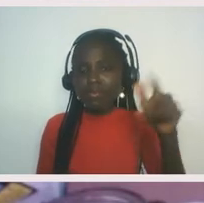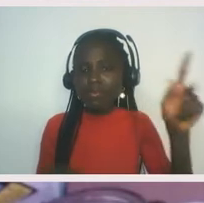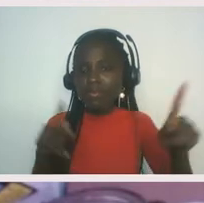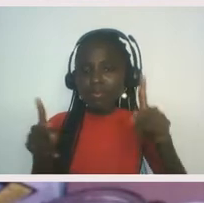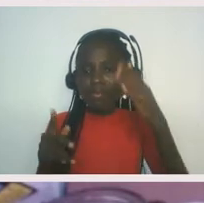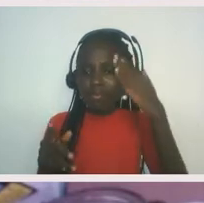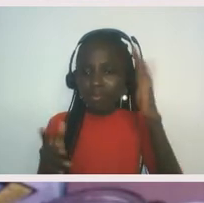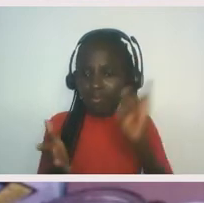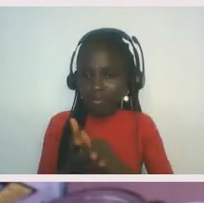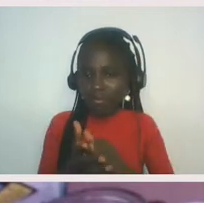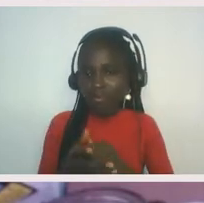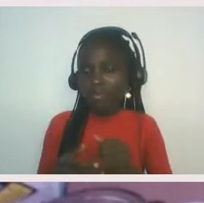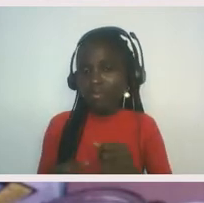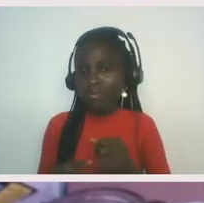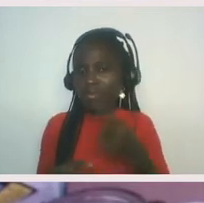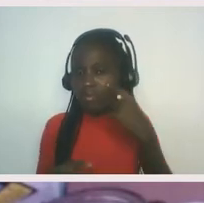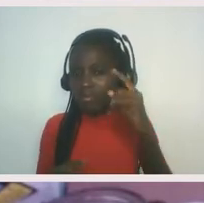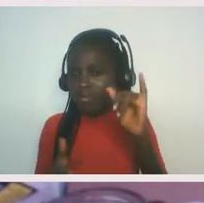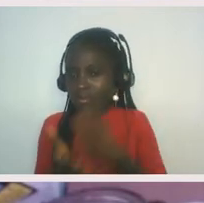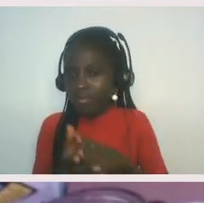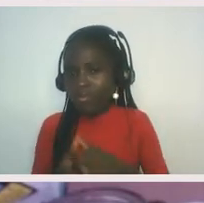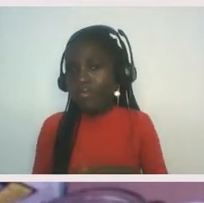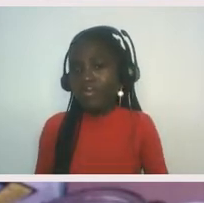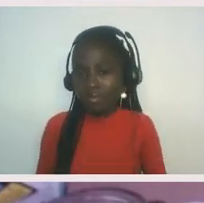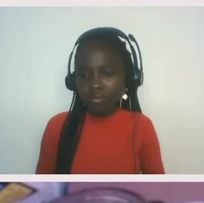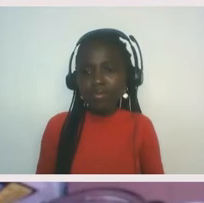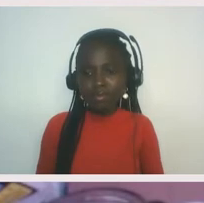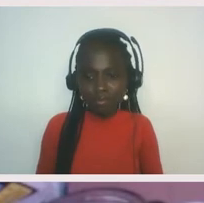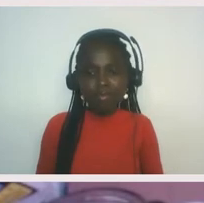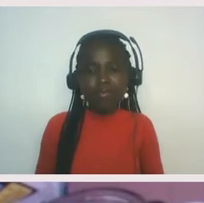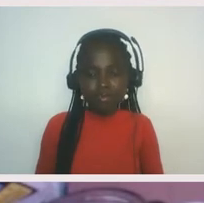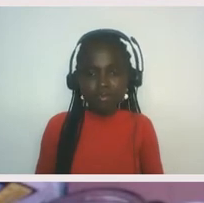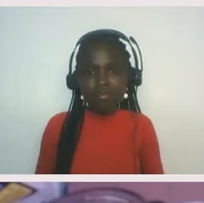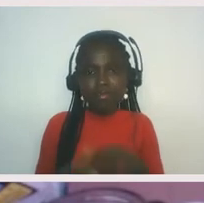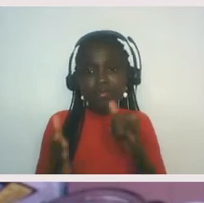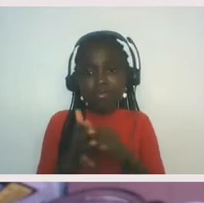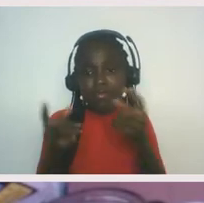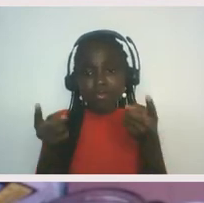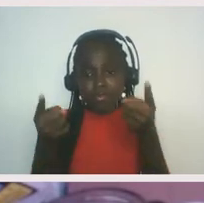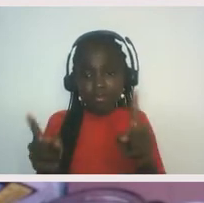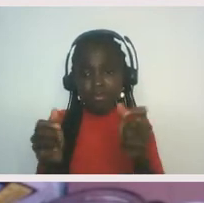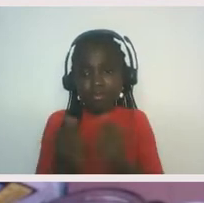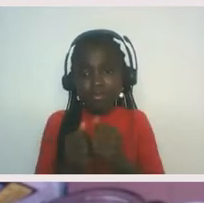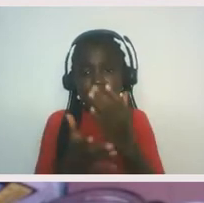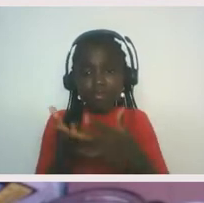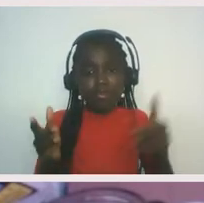people to recognize that. Um, and it, you know, it happened with someone that wasn't a therapist for sure. You know, people would be like, Oh my God,